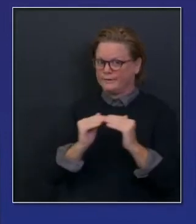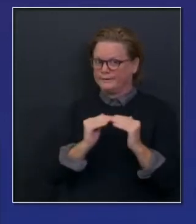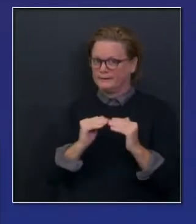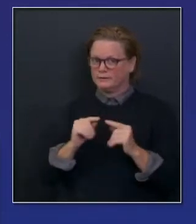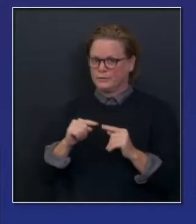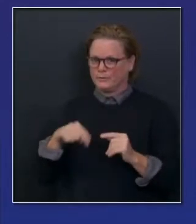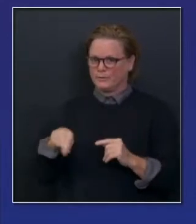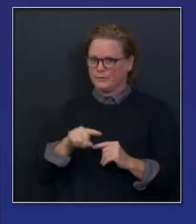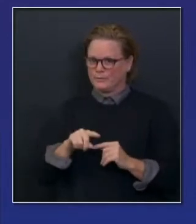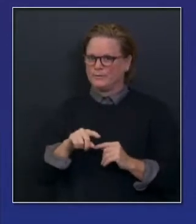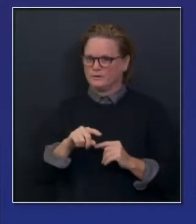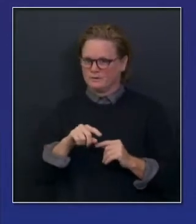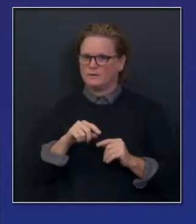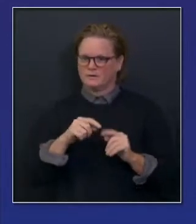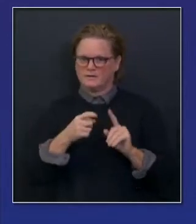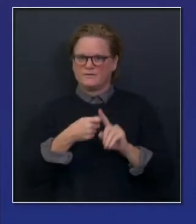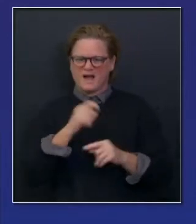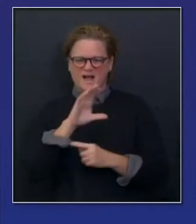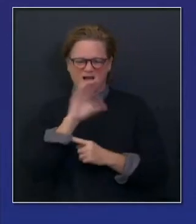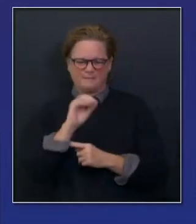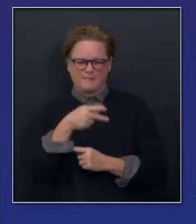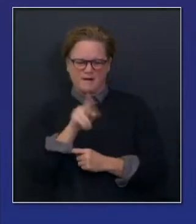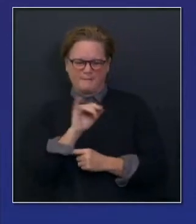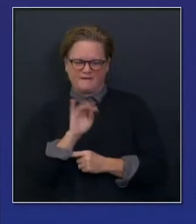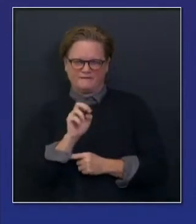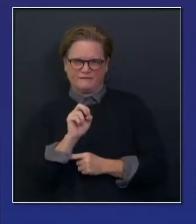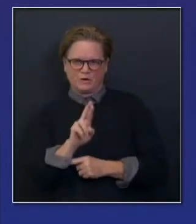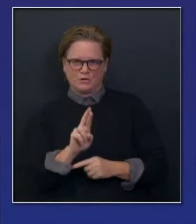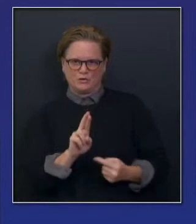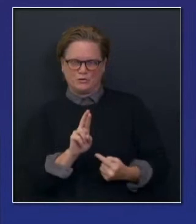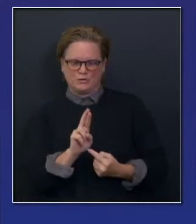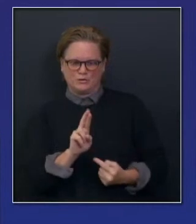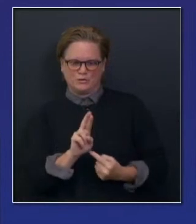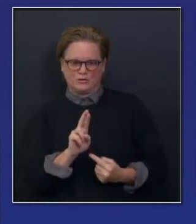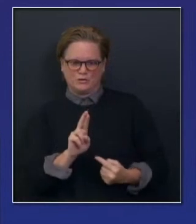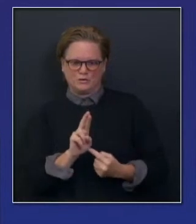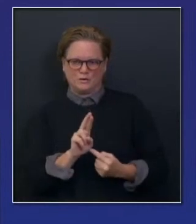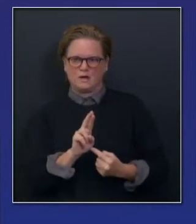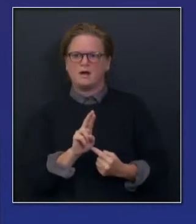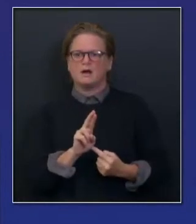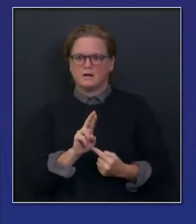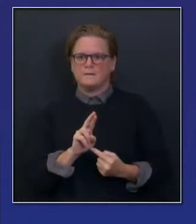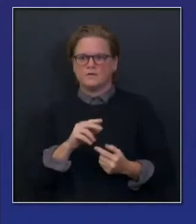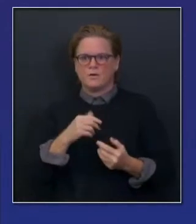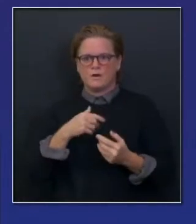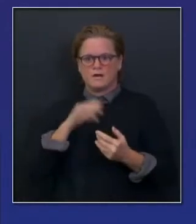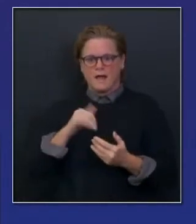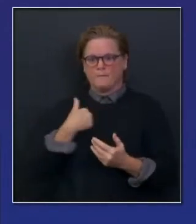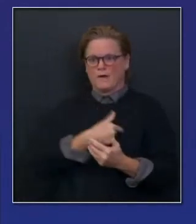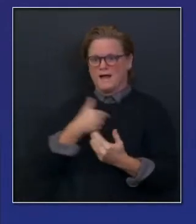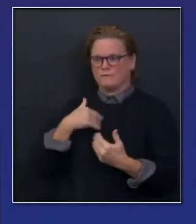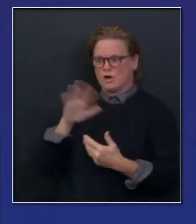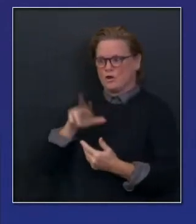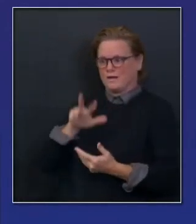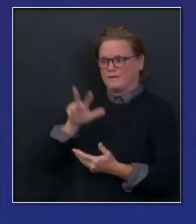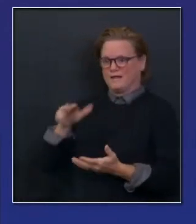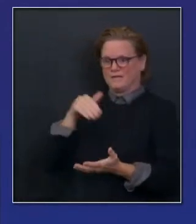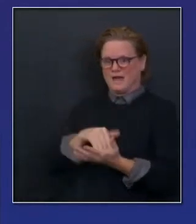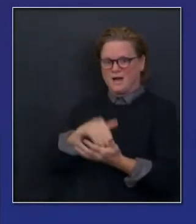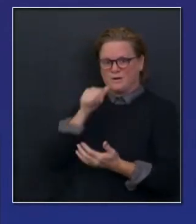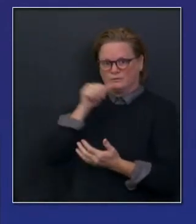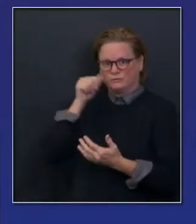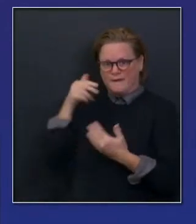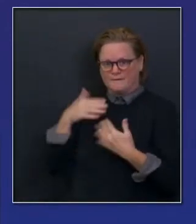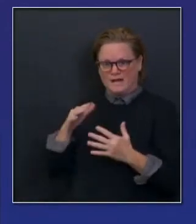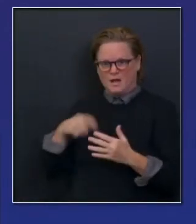doses beginning to arrive in the state of California. 33,000 yesterday, tens of thousands more as we speak